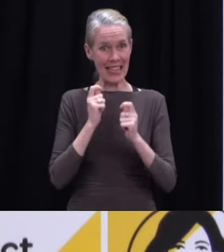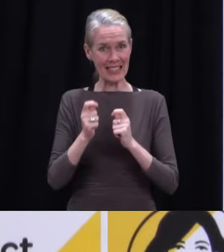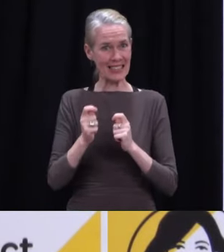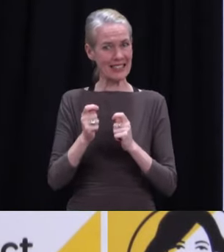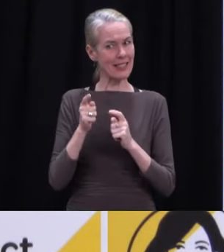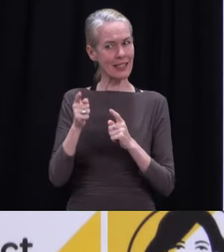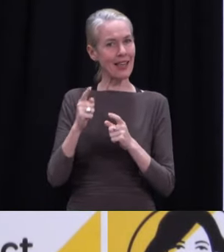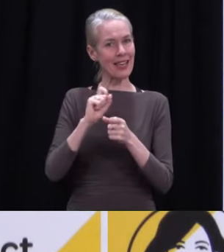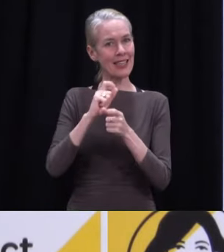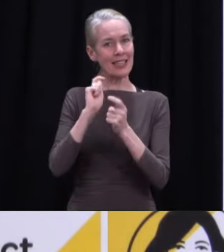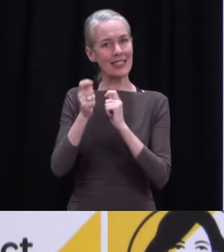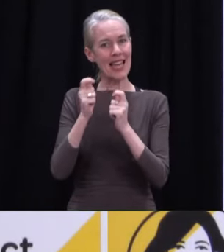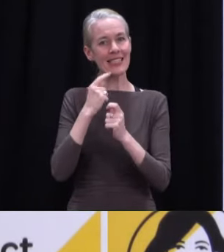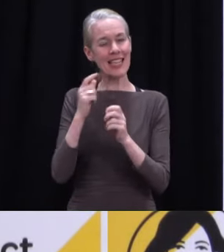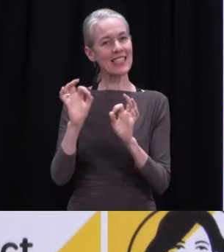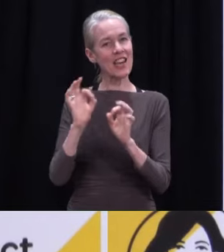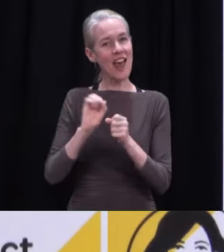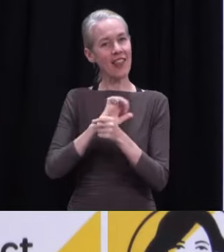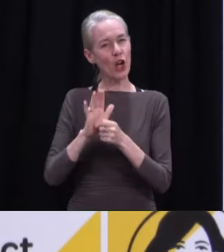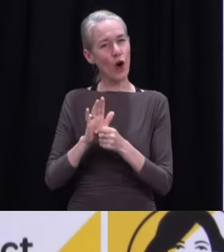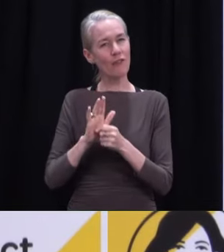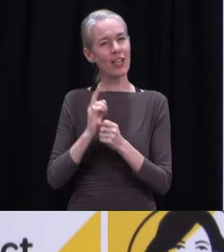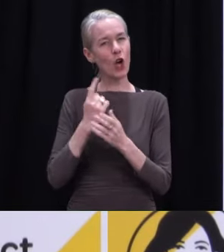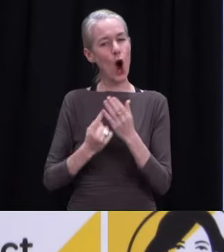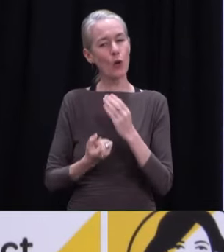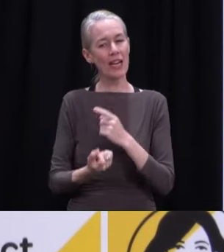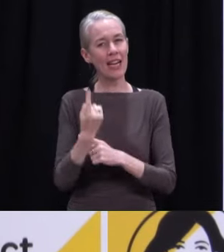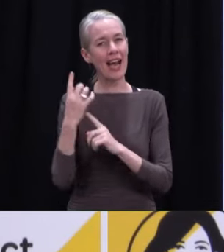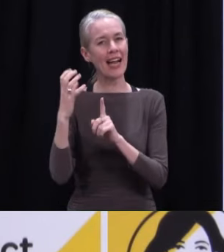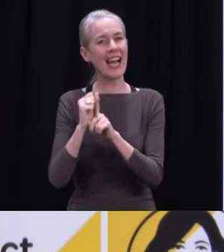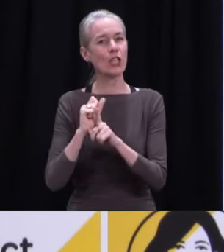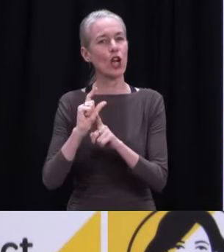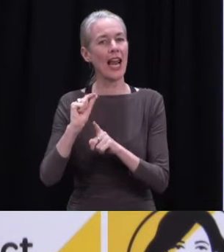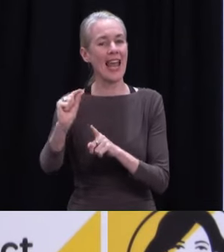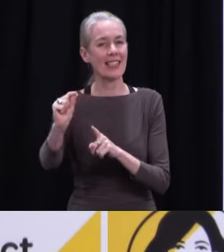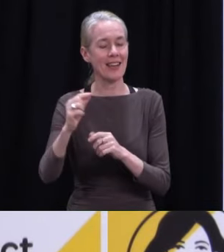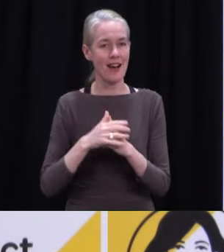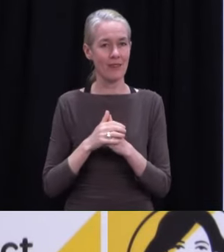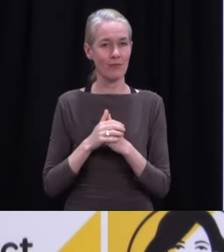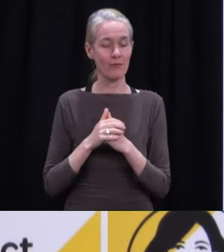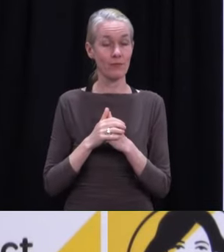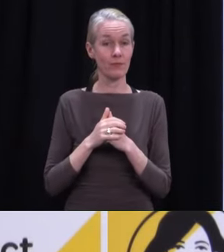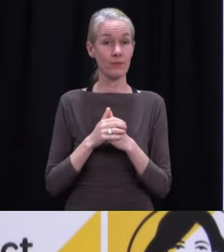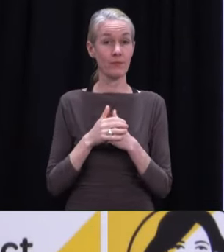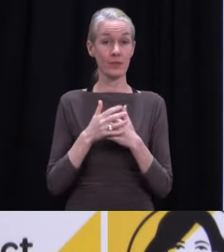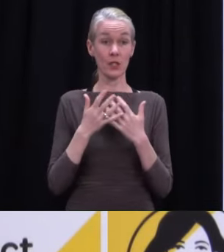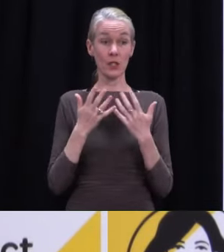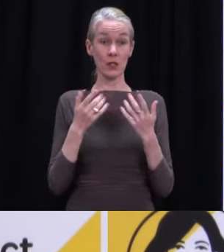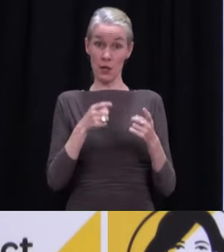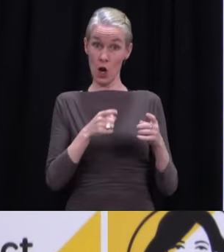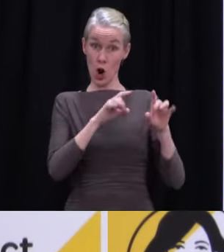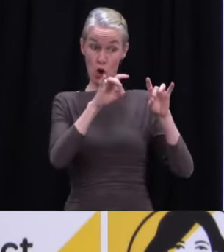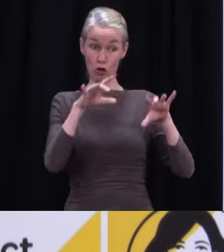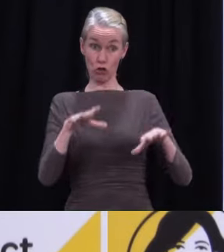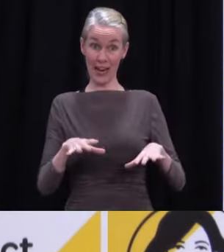become infected. And that's why on the flights, those flights from Australia, as with any flights coming in there,